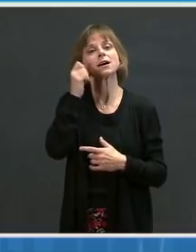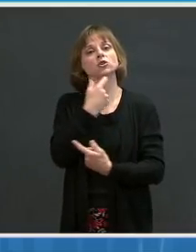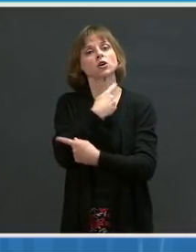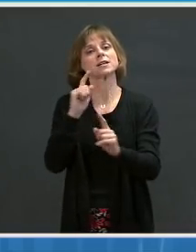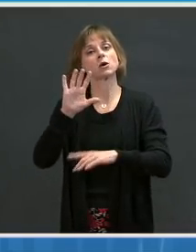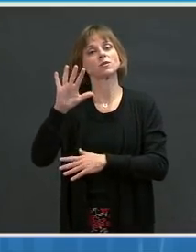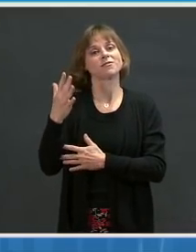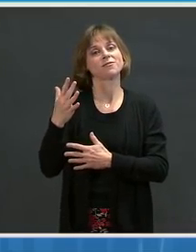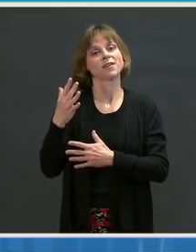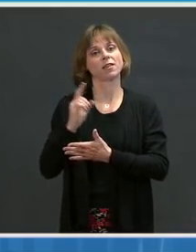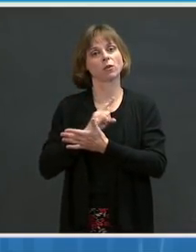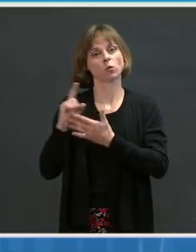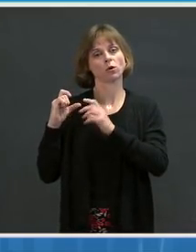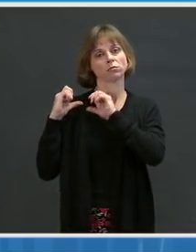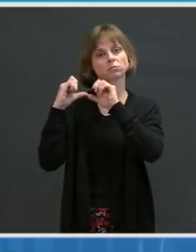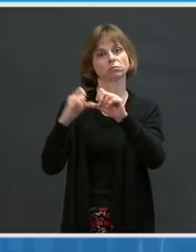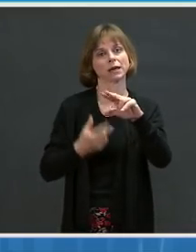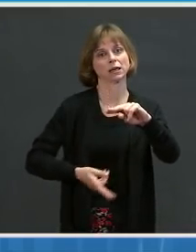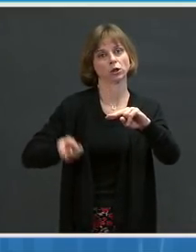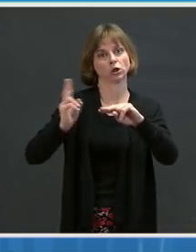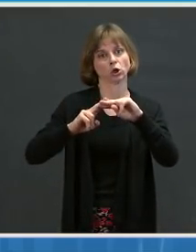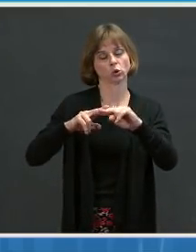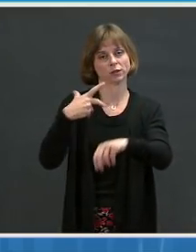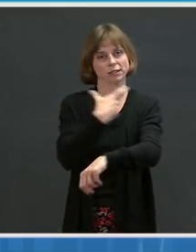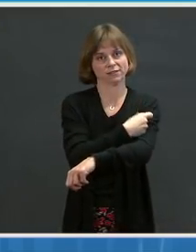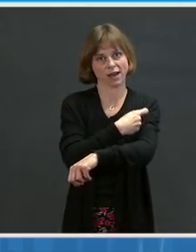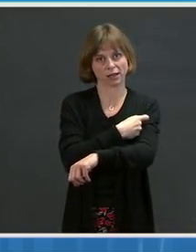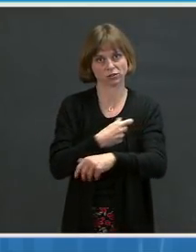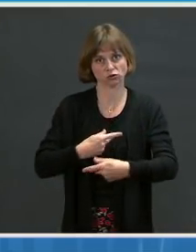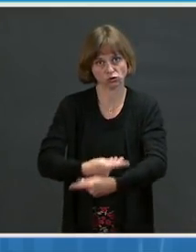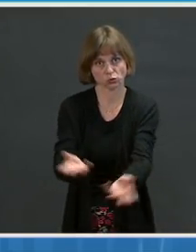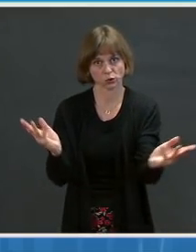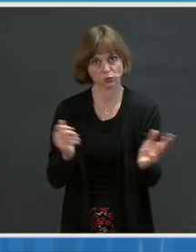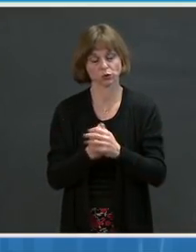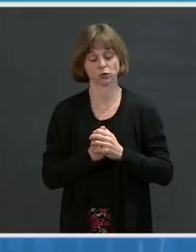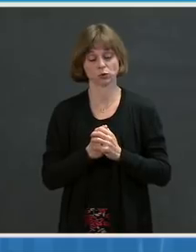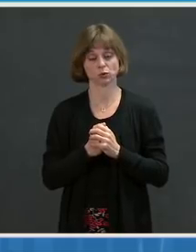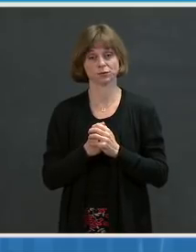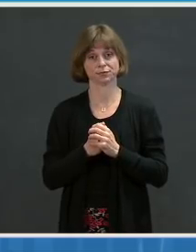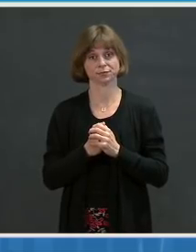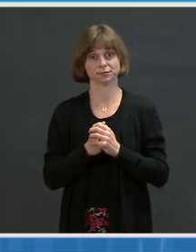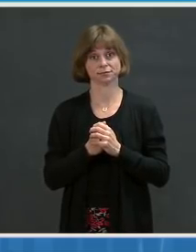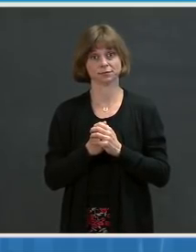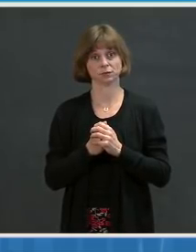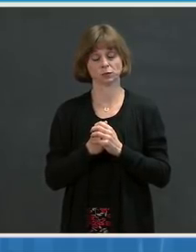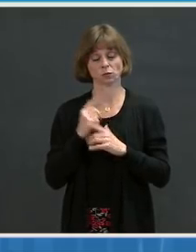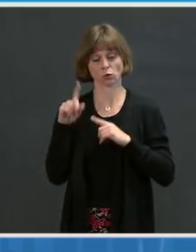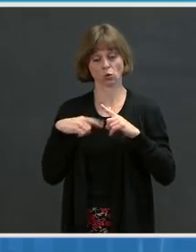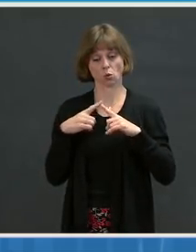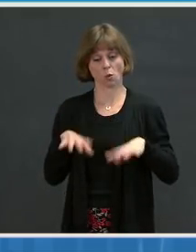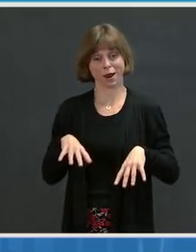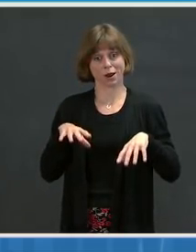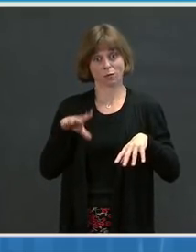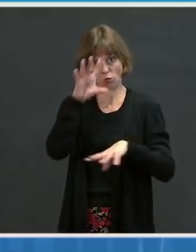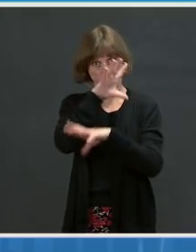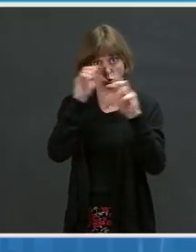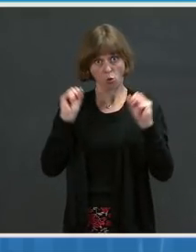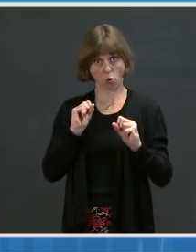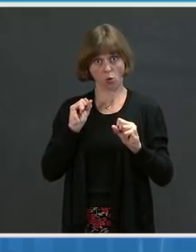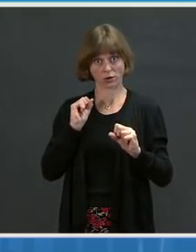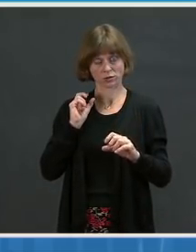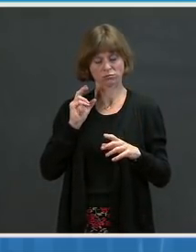tribes, and territories, from 8.6 million doses when we took office to 14